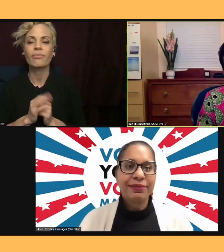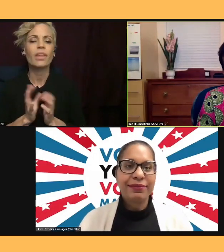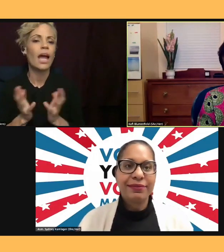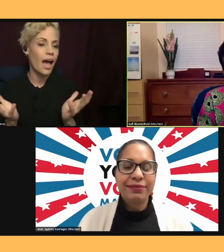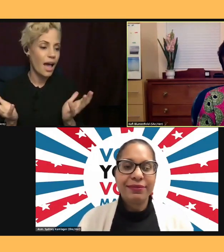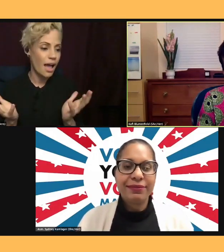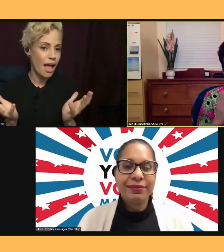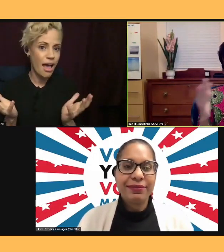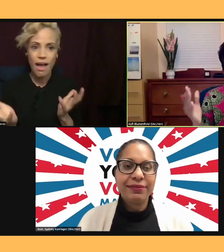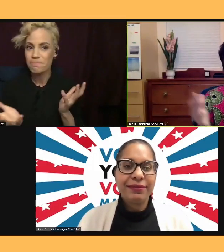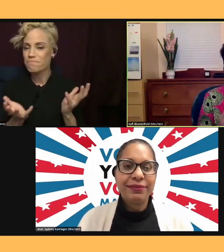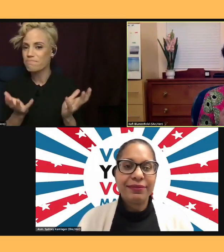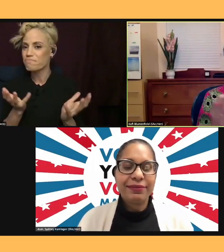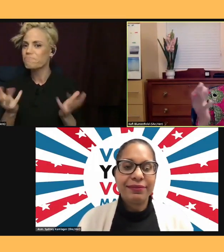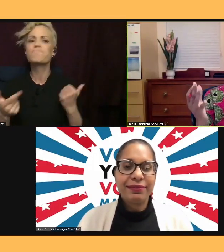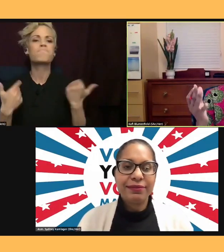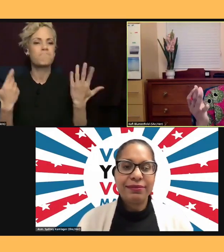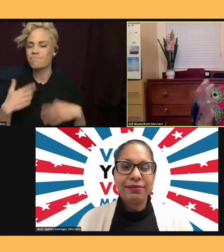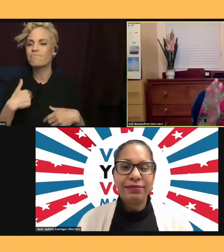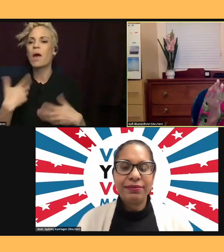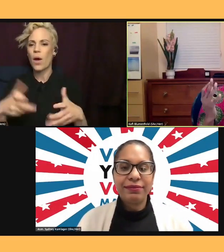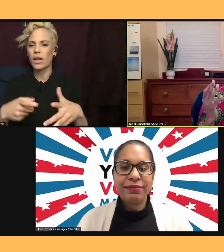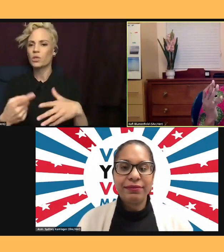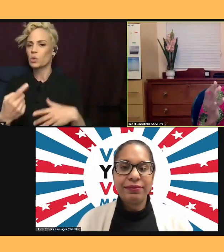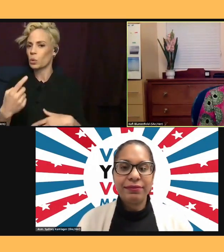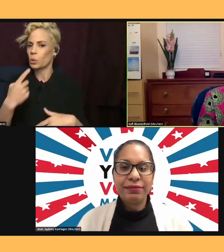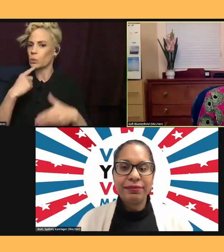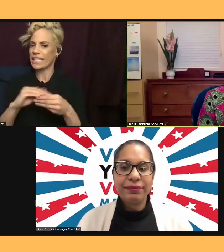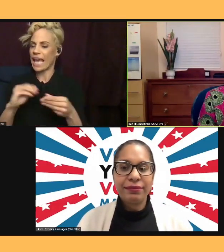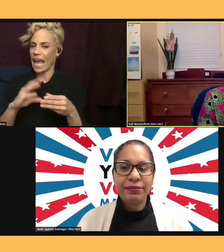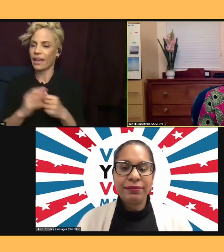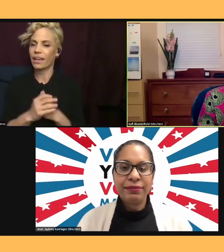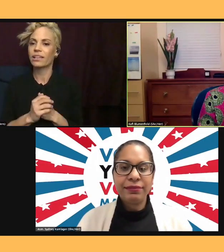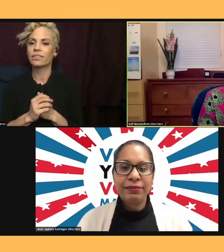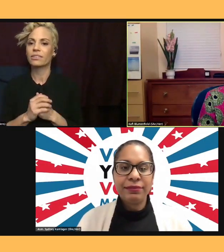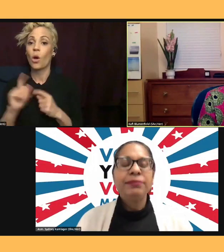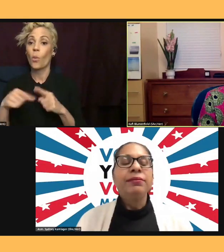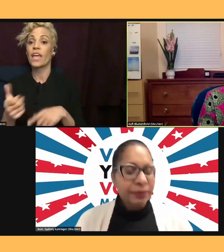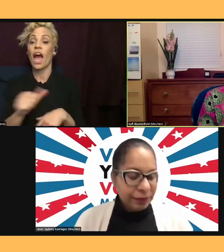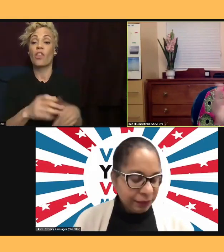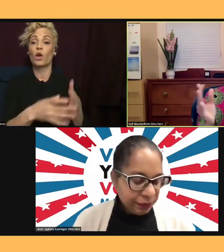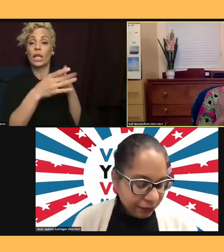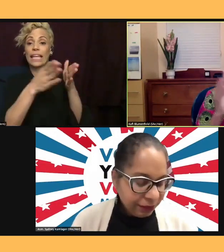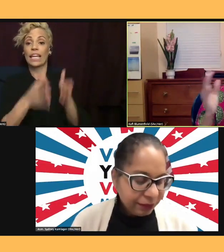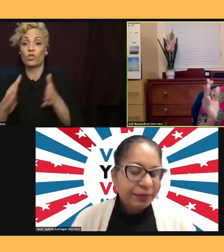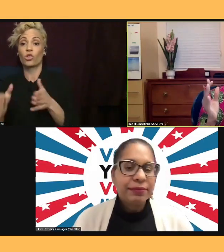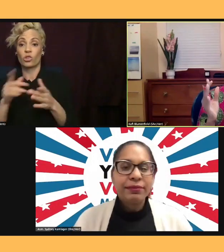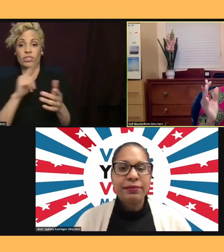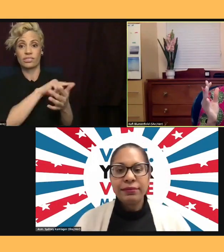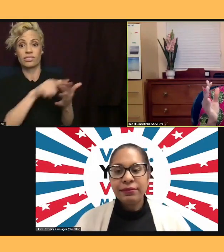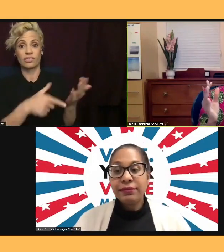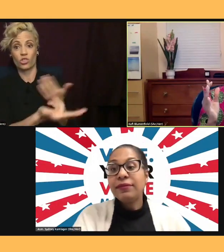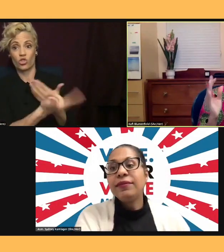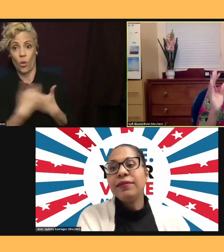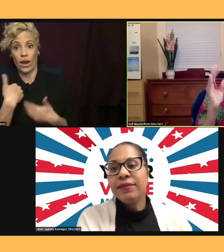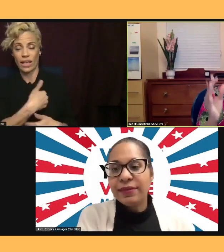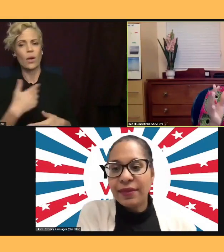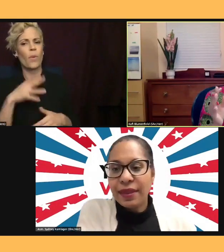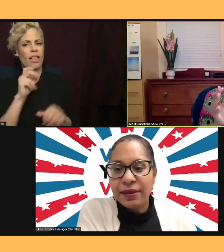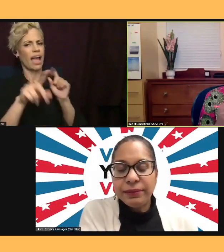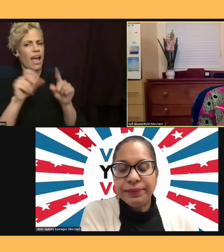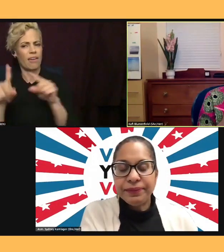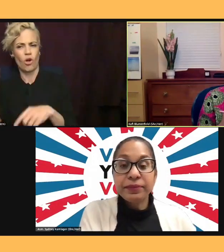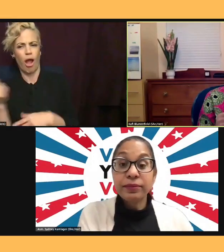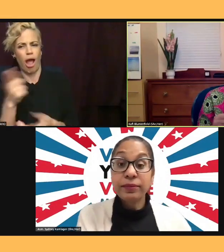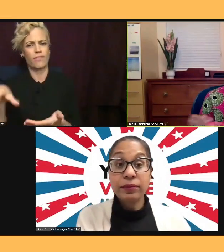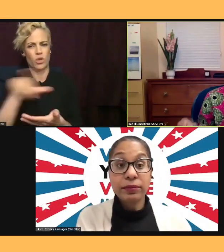going to say is, you know, when the other leaders join us, I'm going to have questions for all three of you. But I'm going to say this, and we